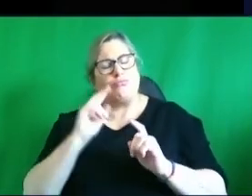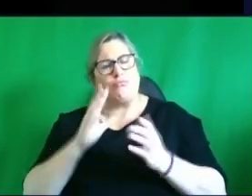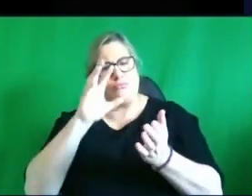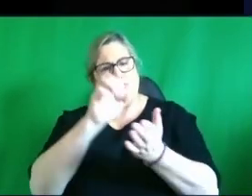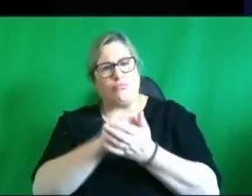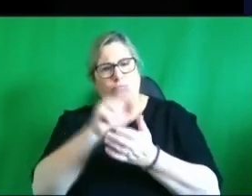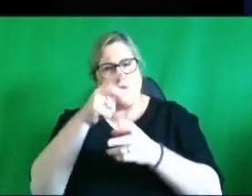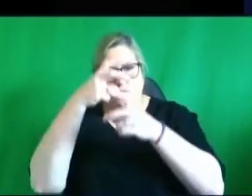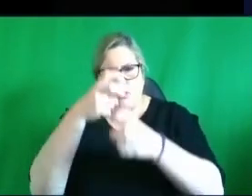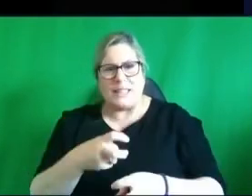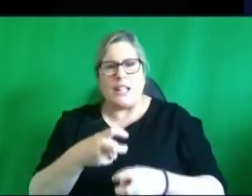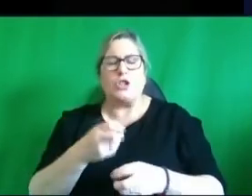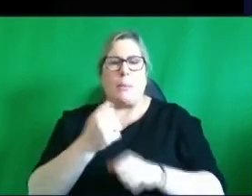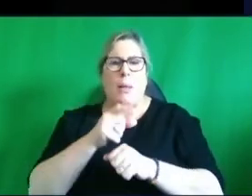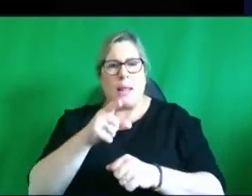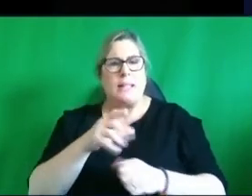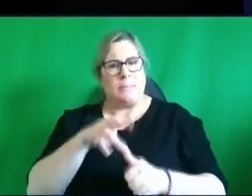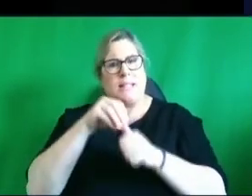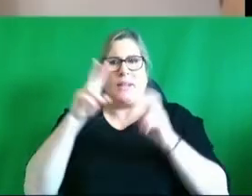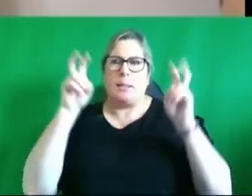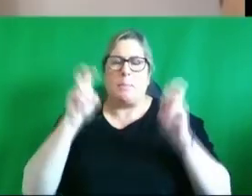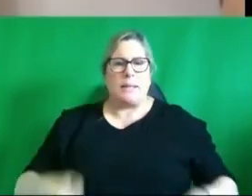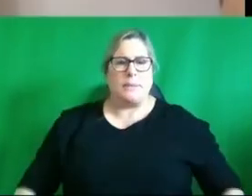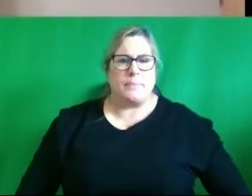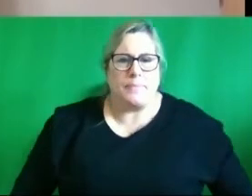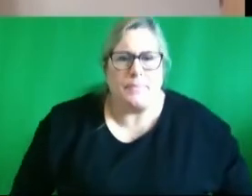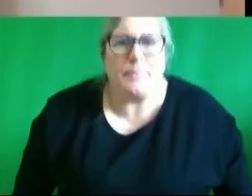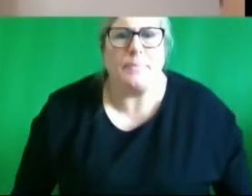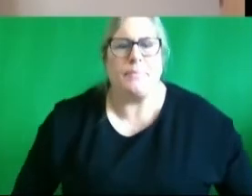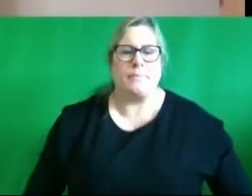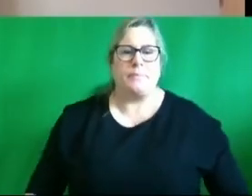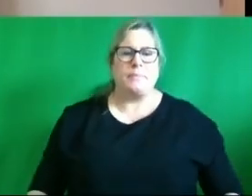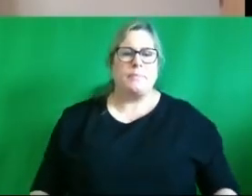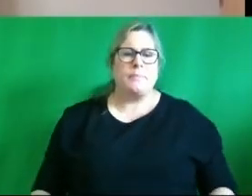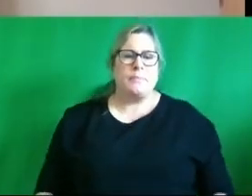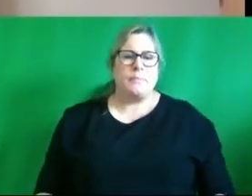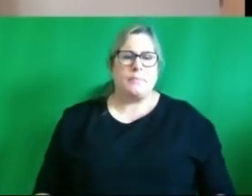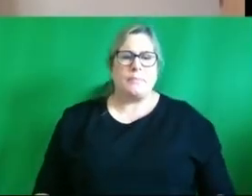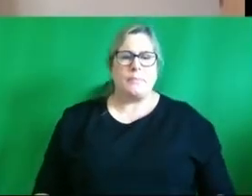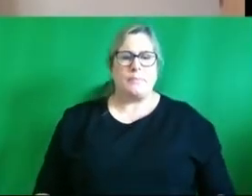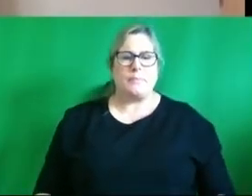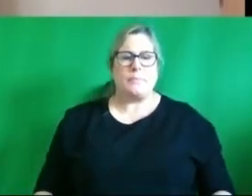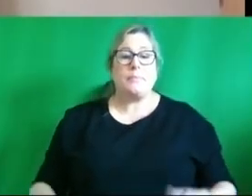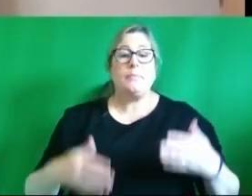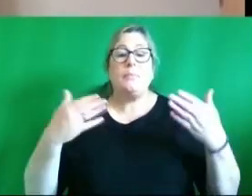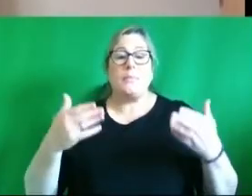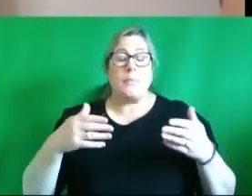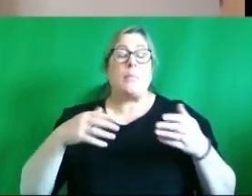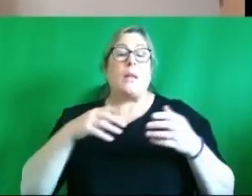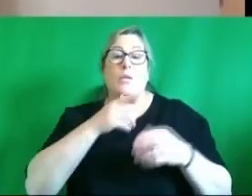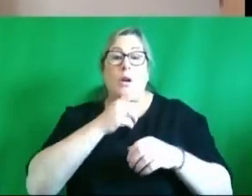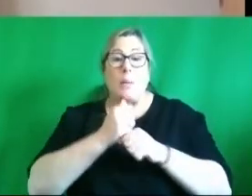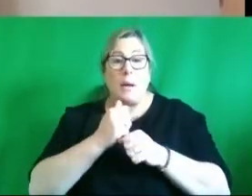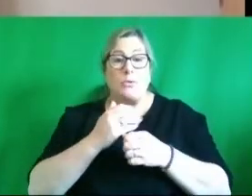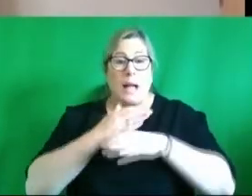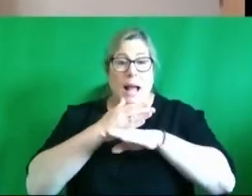you've carried out there about that well i suppose it's interesting that we talk about evidence-based policies and we accept that